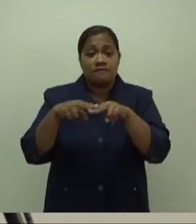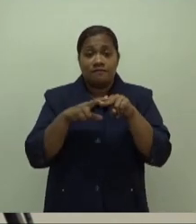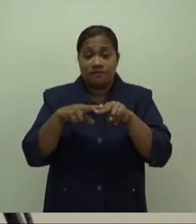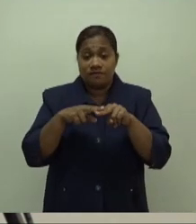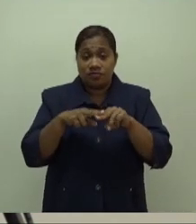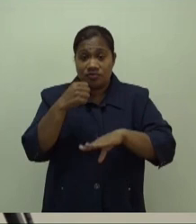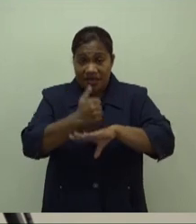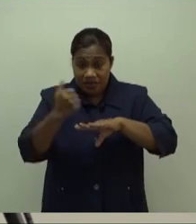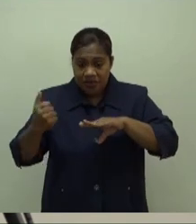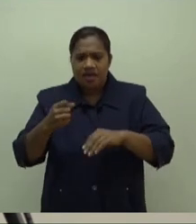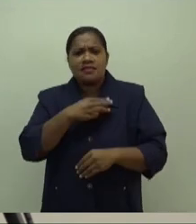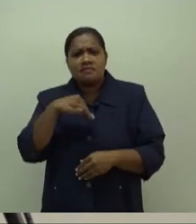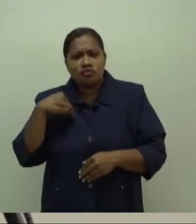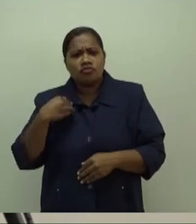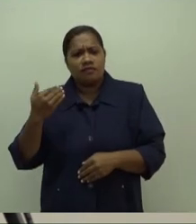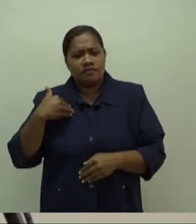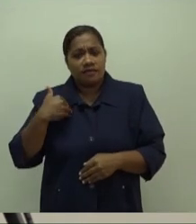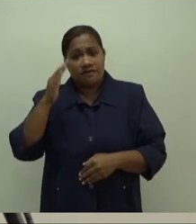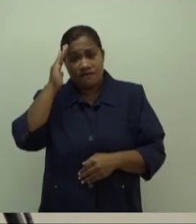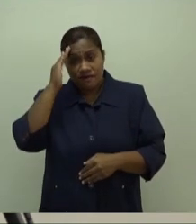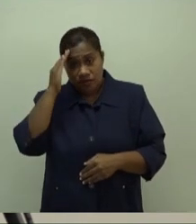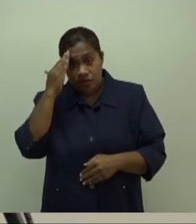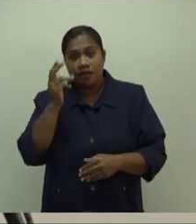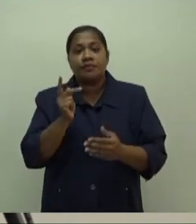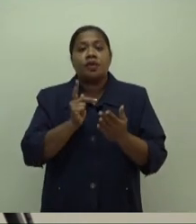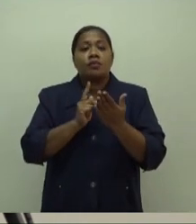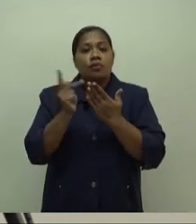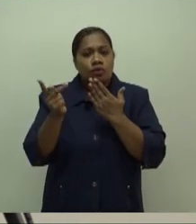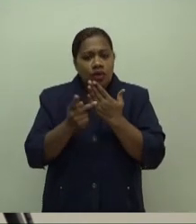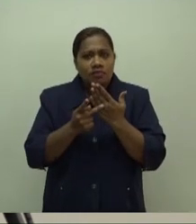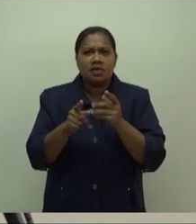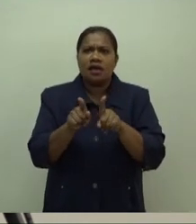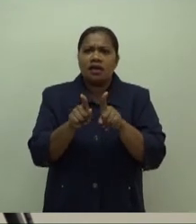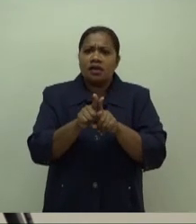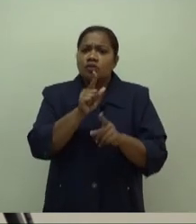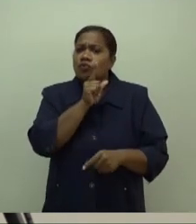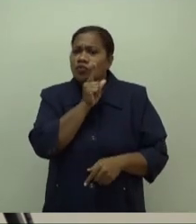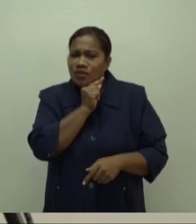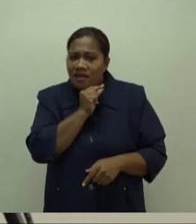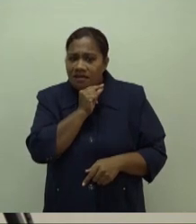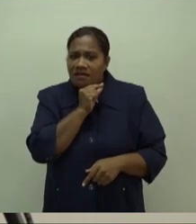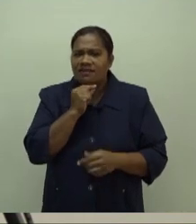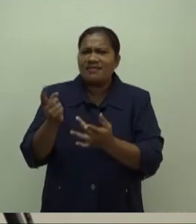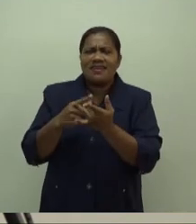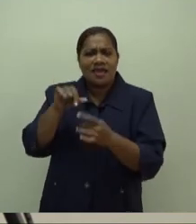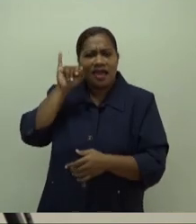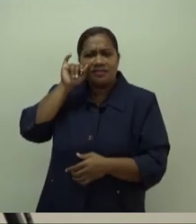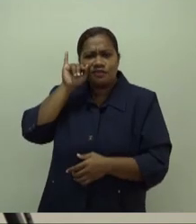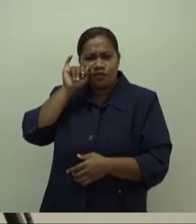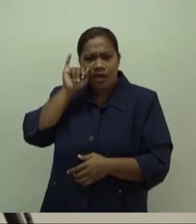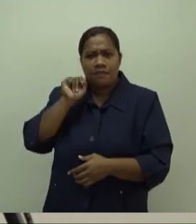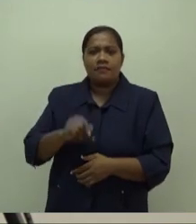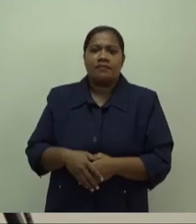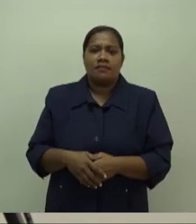Facebook programs, likewise with Twitter and Instagram pages. That's the only